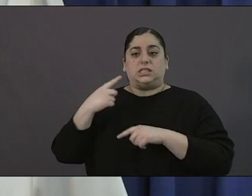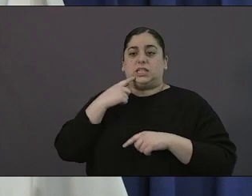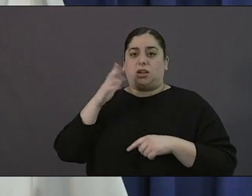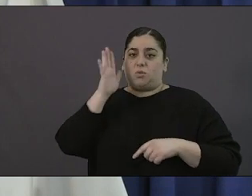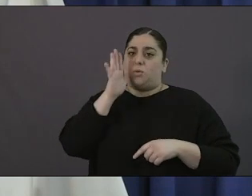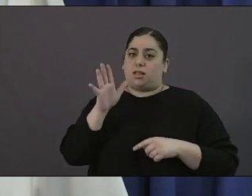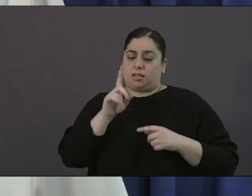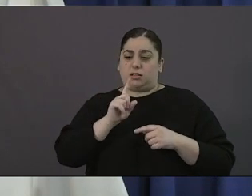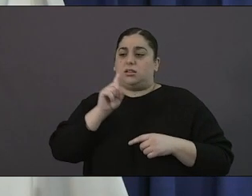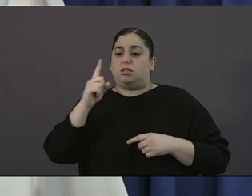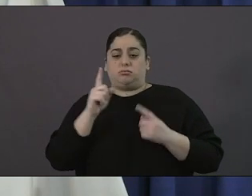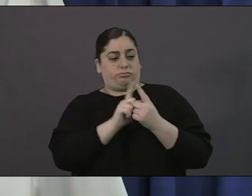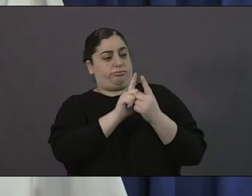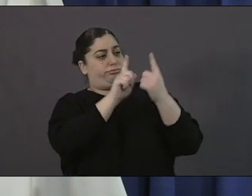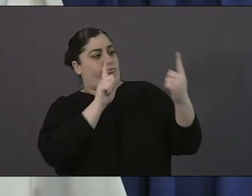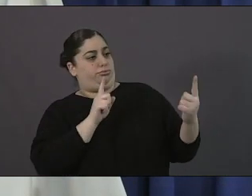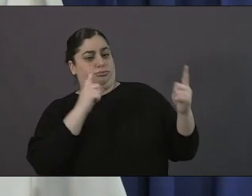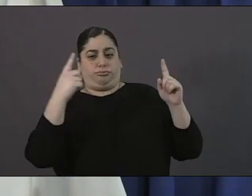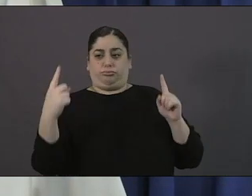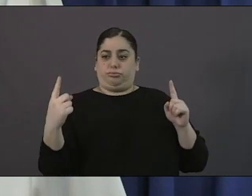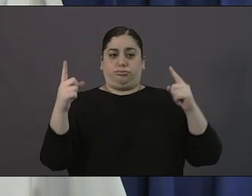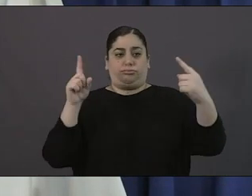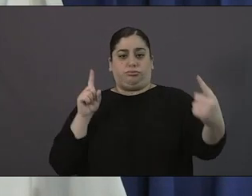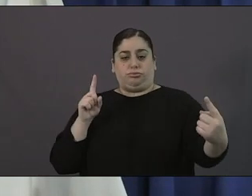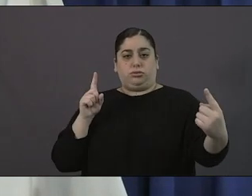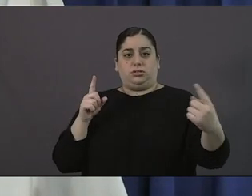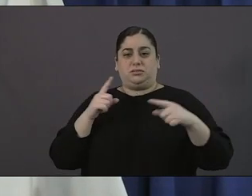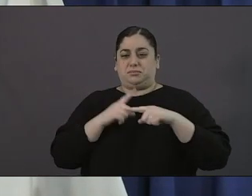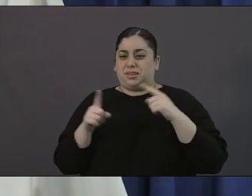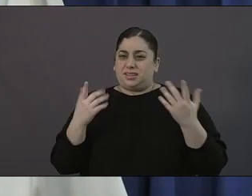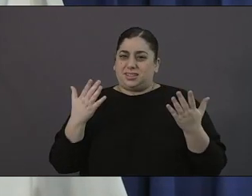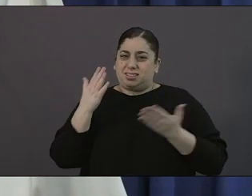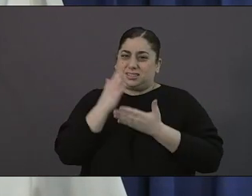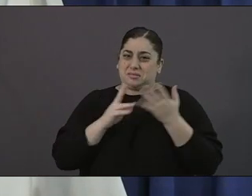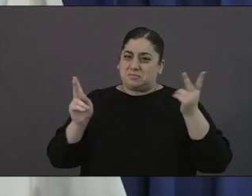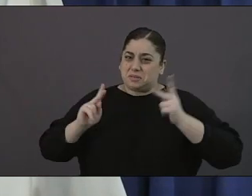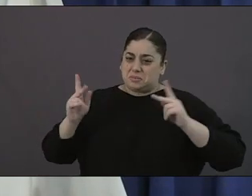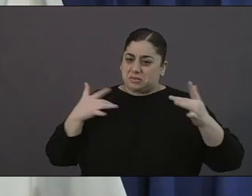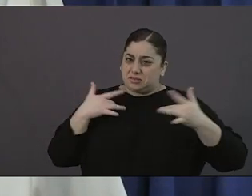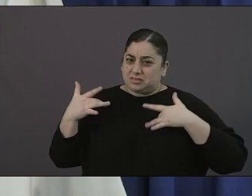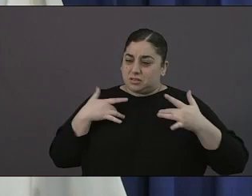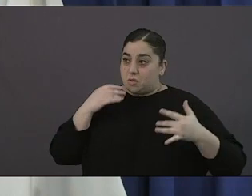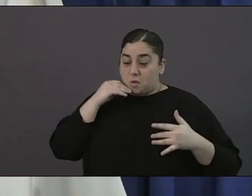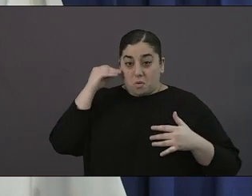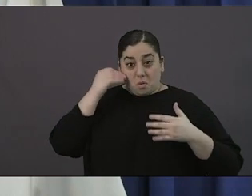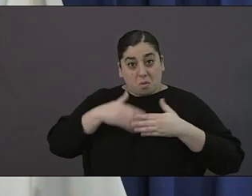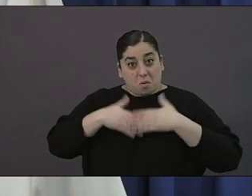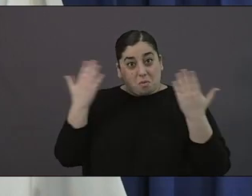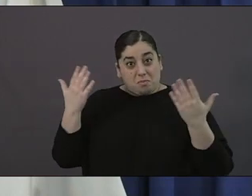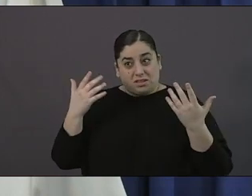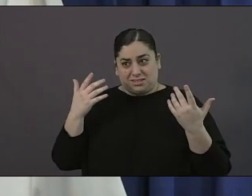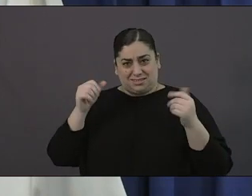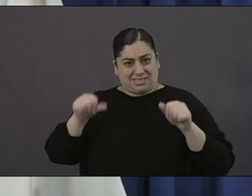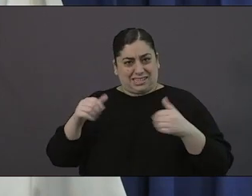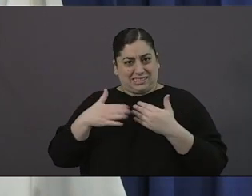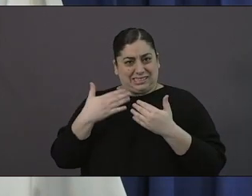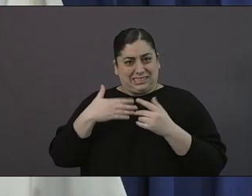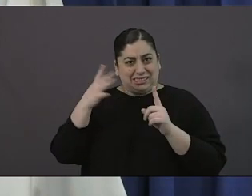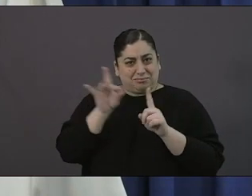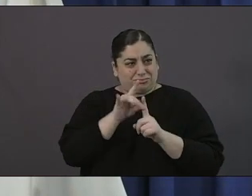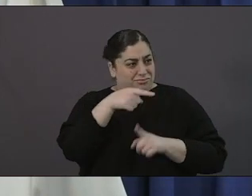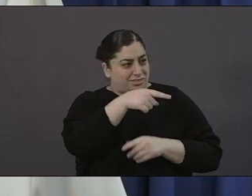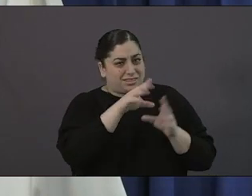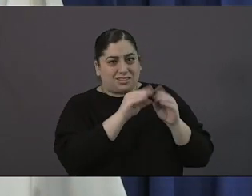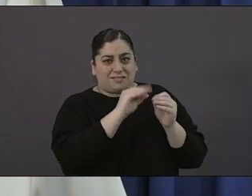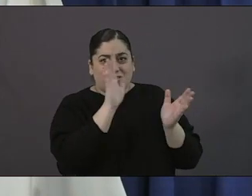respond to folks concerned about health risk to the homeless population coming into the convention center look we're all concerned to make sure that we have a healthy environment